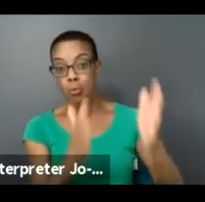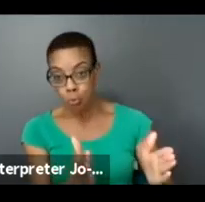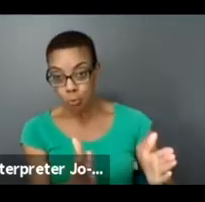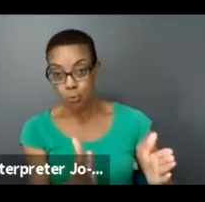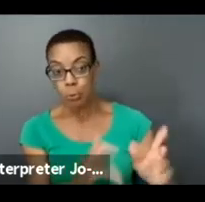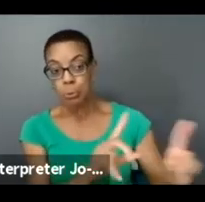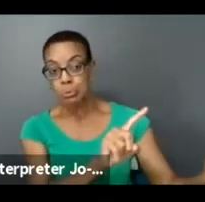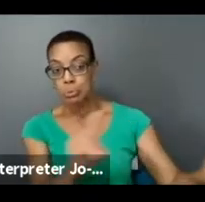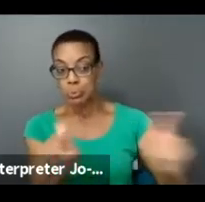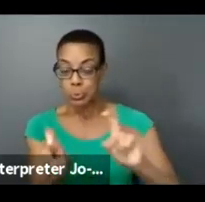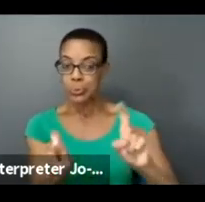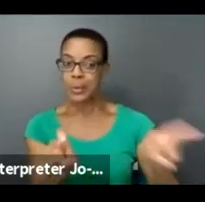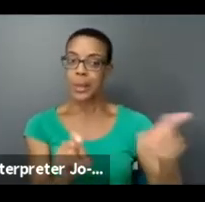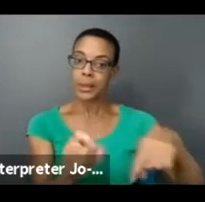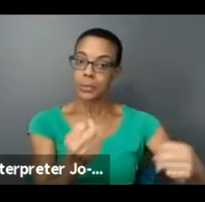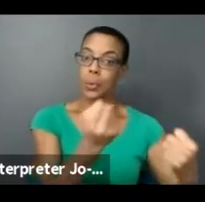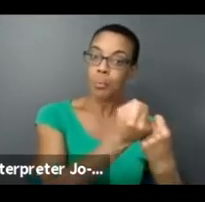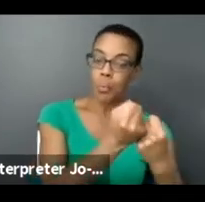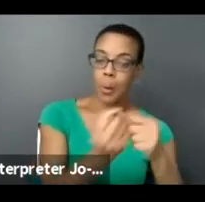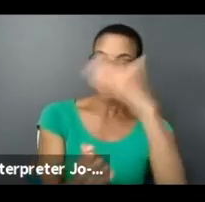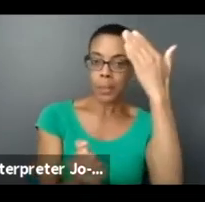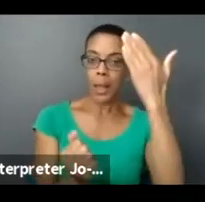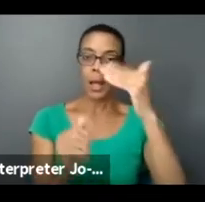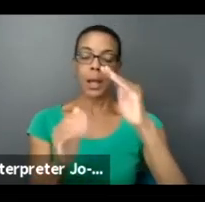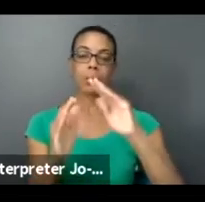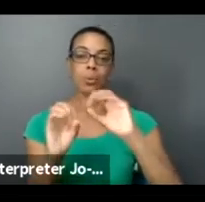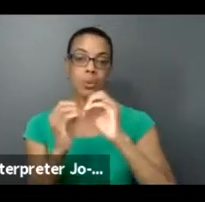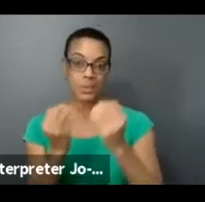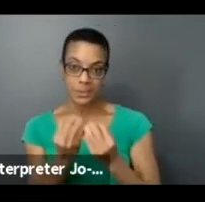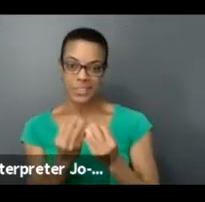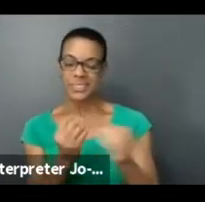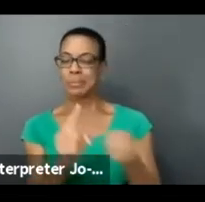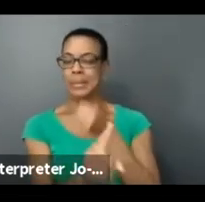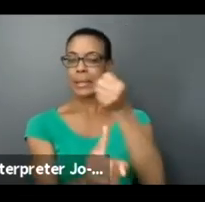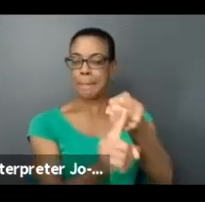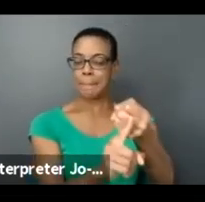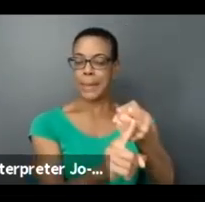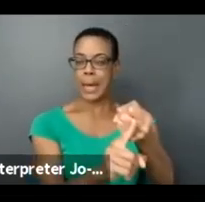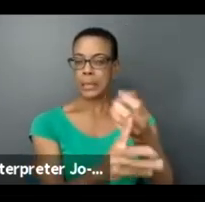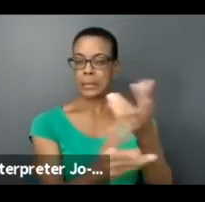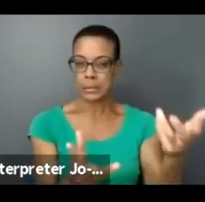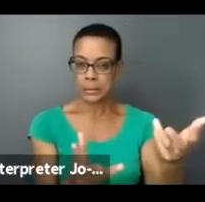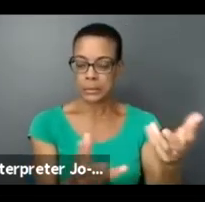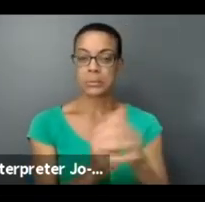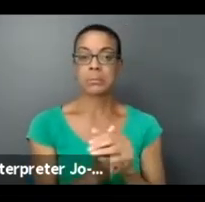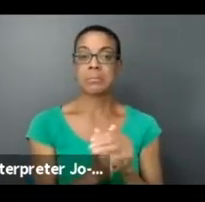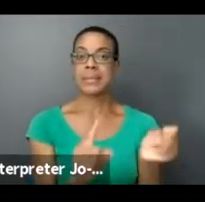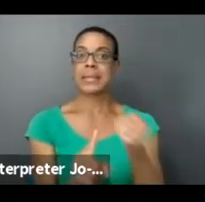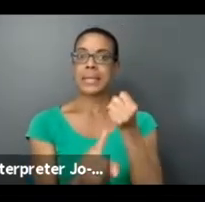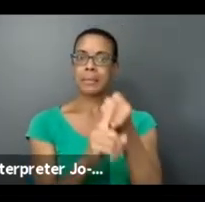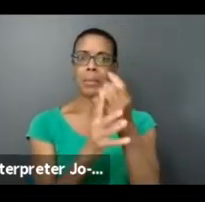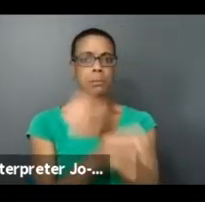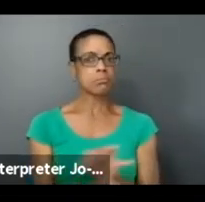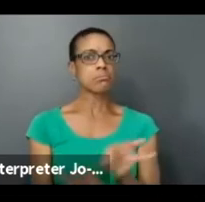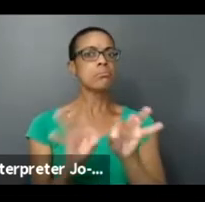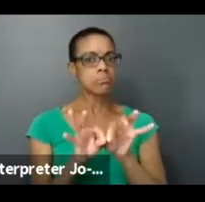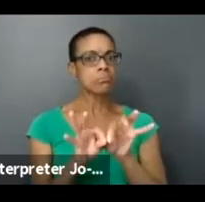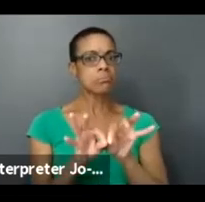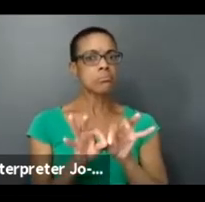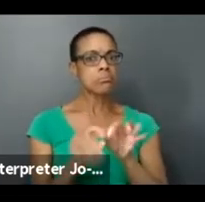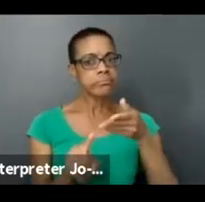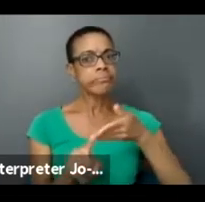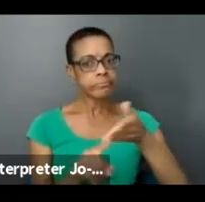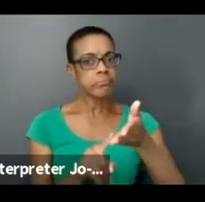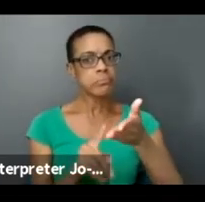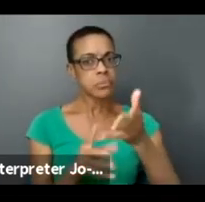Black arts organizations about impact because impact is really a key part of this conversation and why we're providing